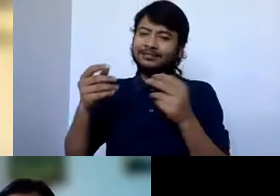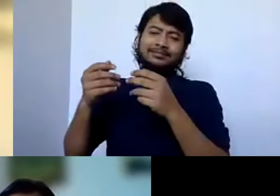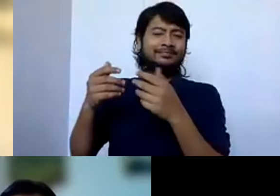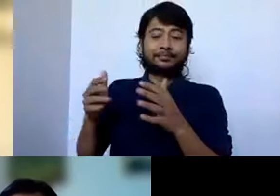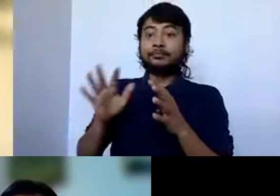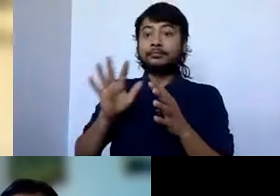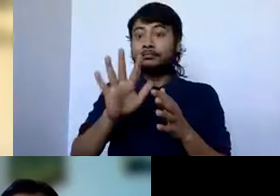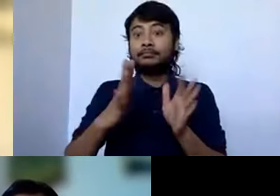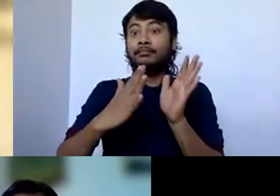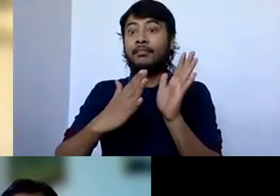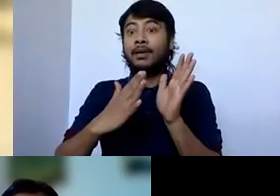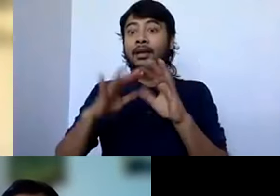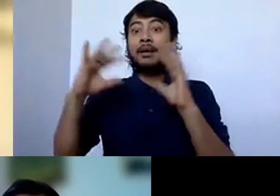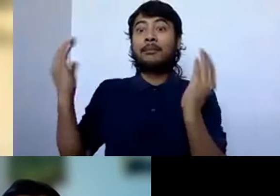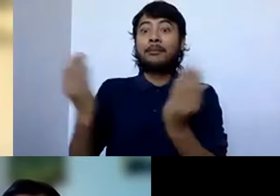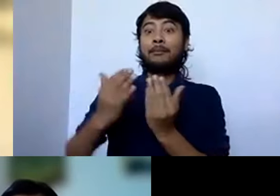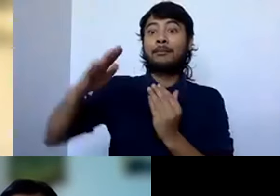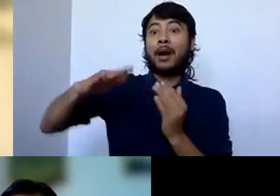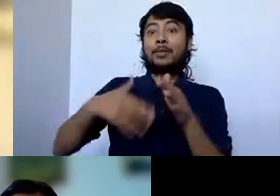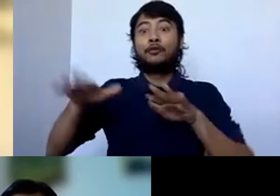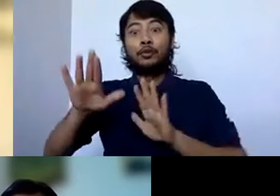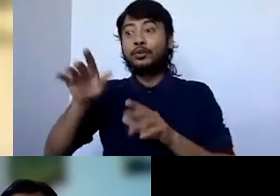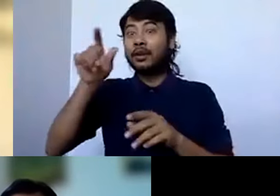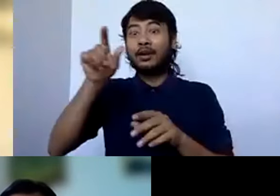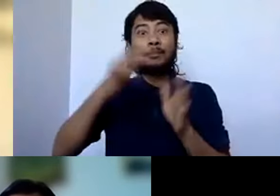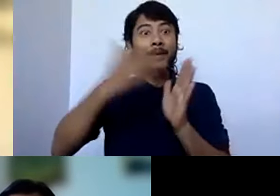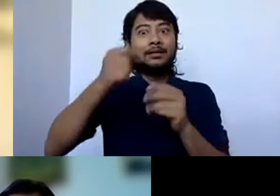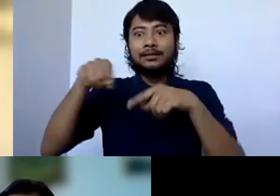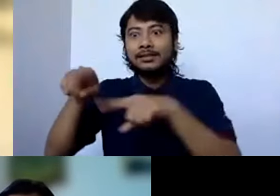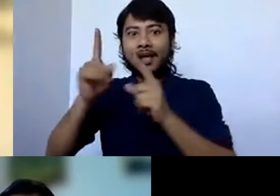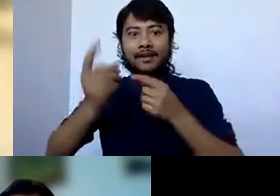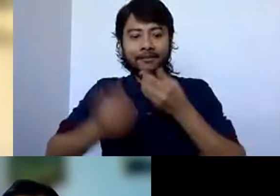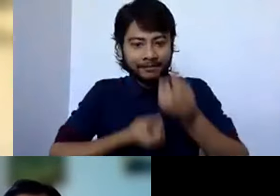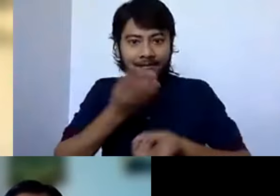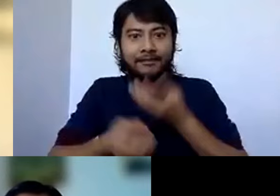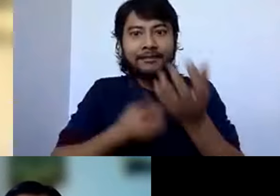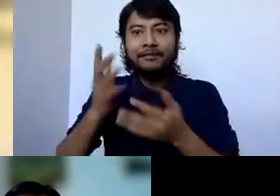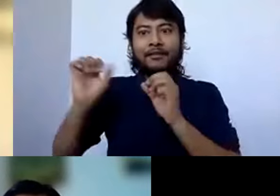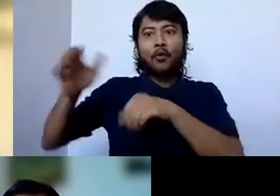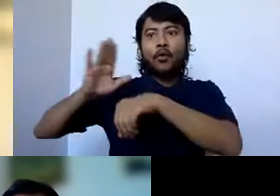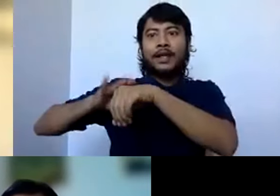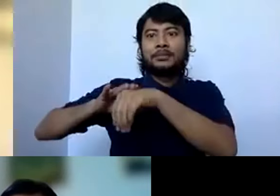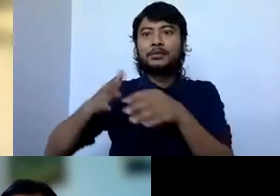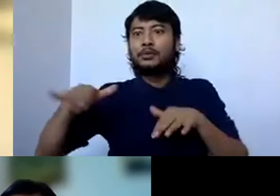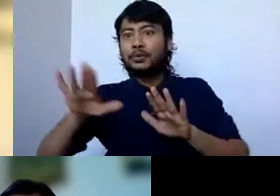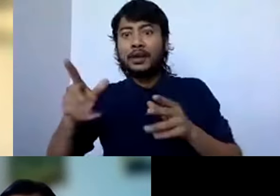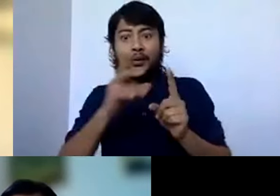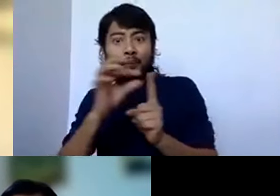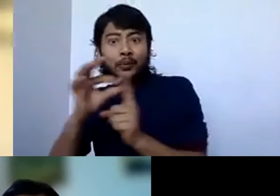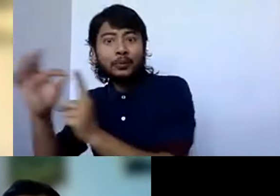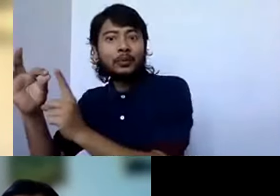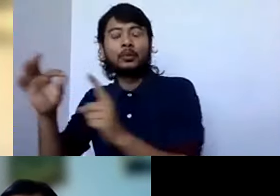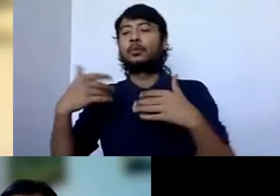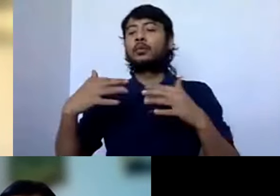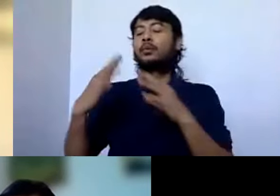on what all New Zealand is trying to do, trying to achieve. and it's, I mean, there's a lot to learn there, especially